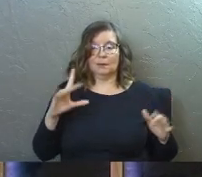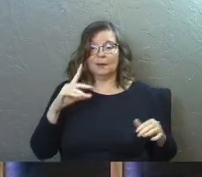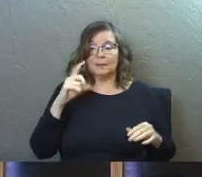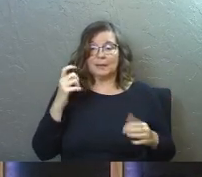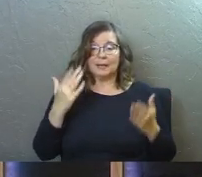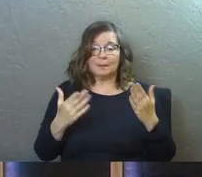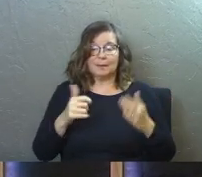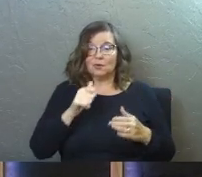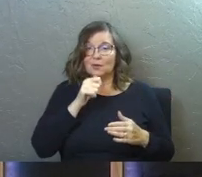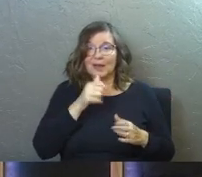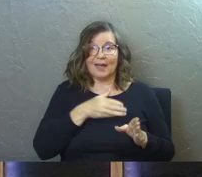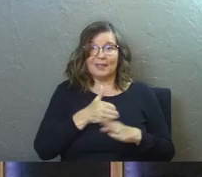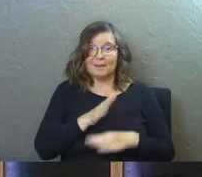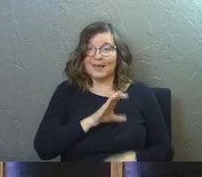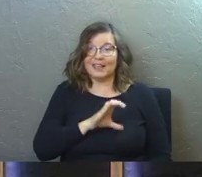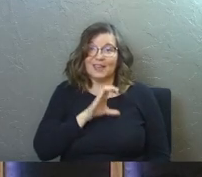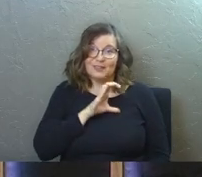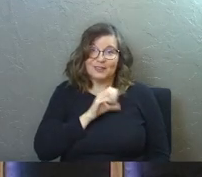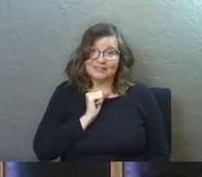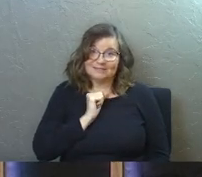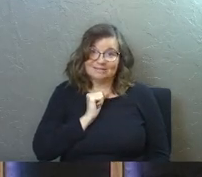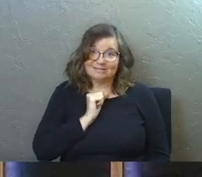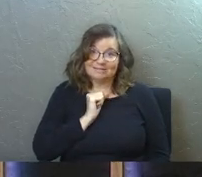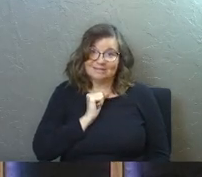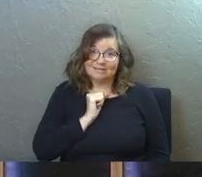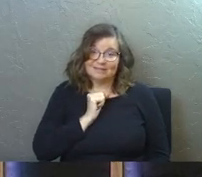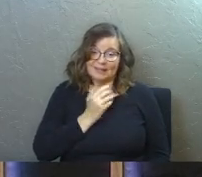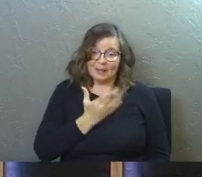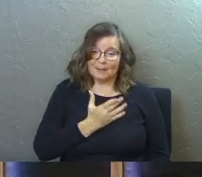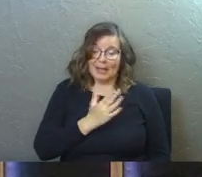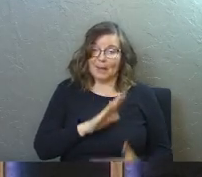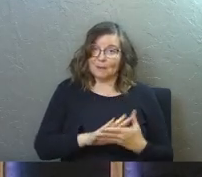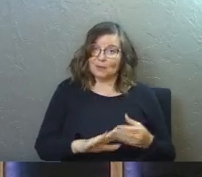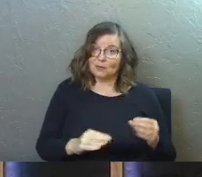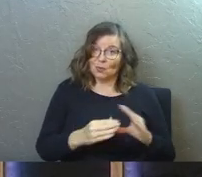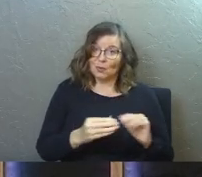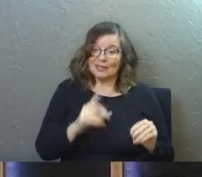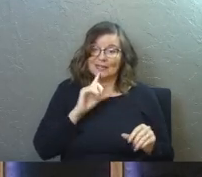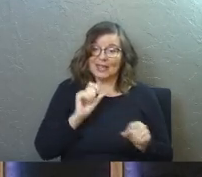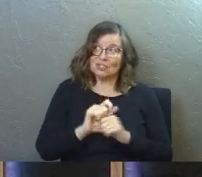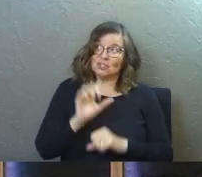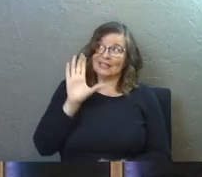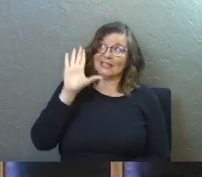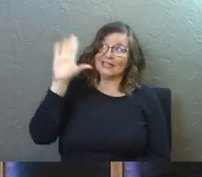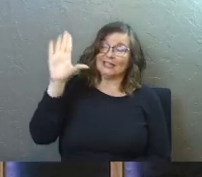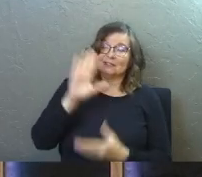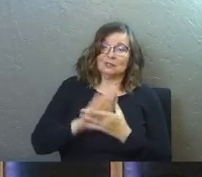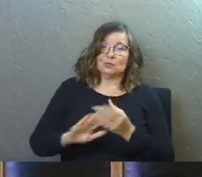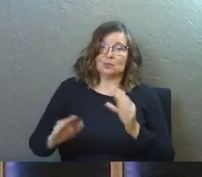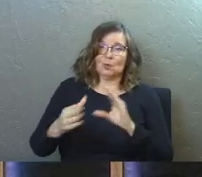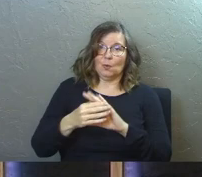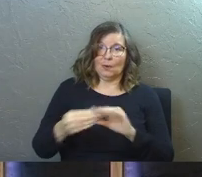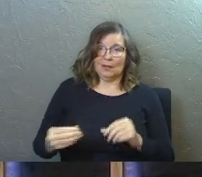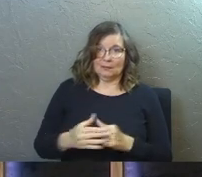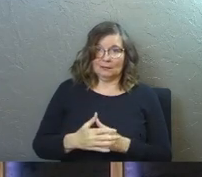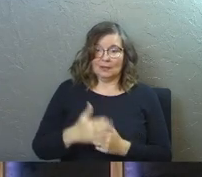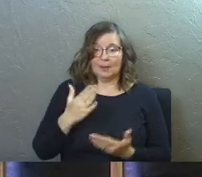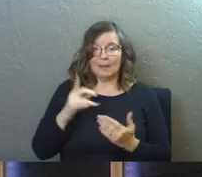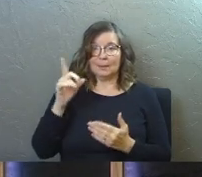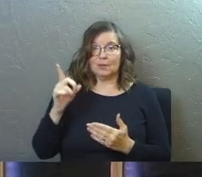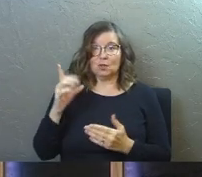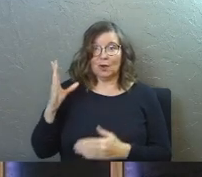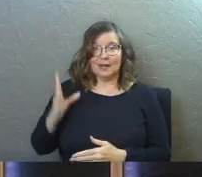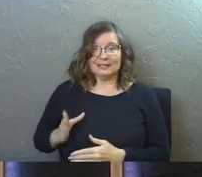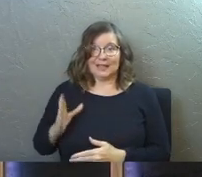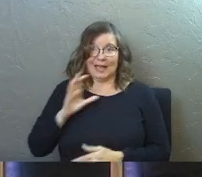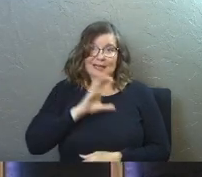Because maybe you're not the main character. Maybe the story is actually his story. And maybe you're